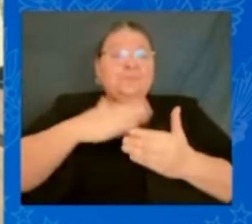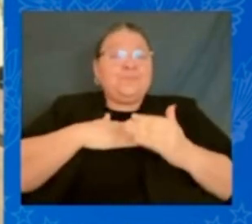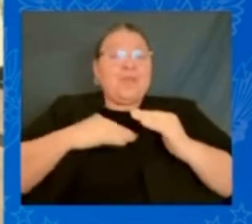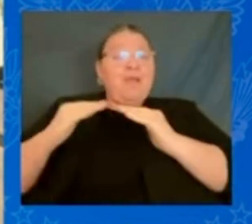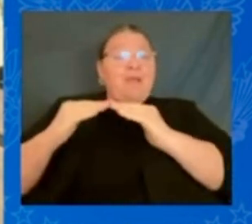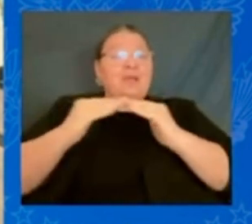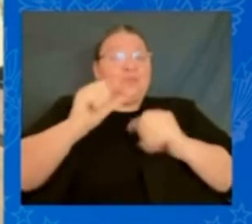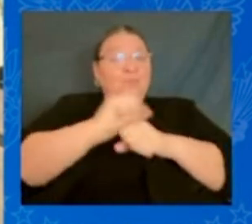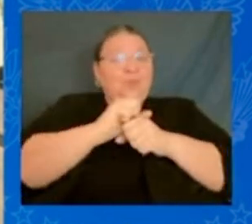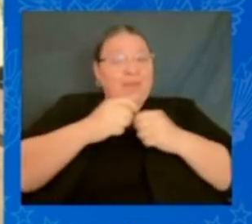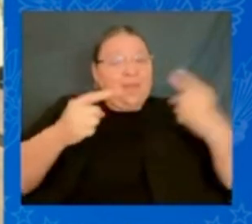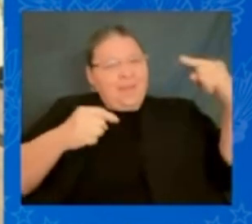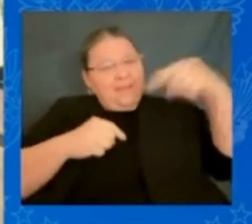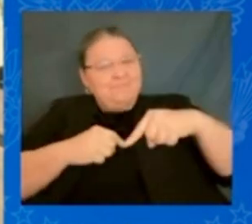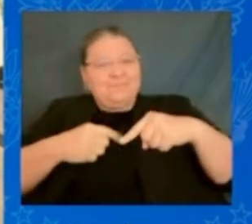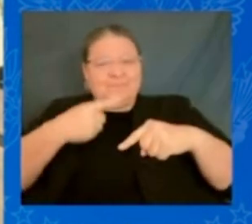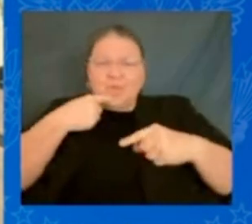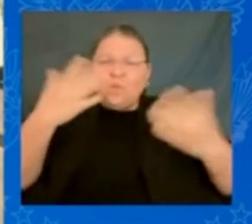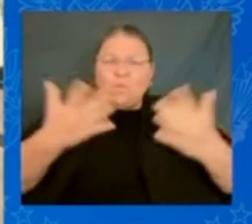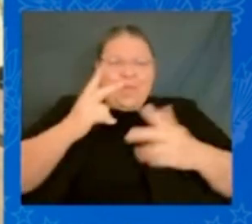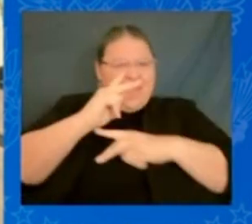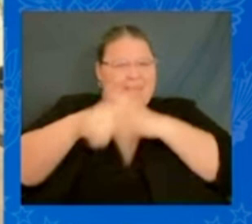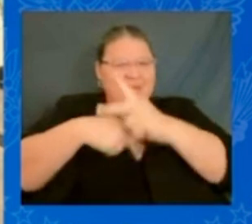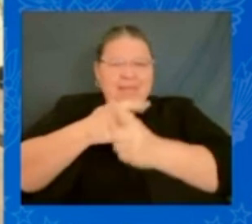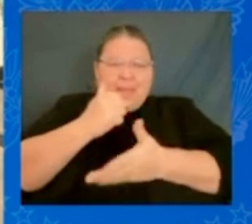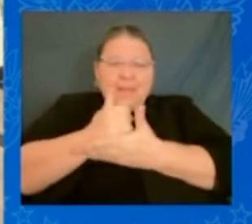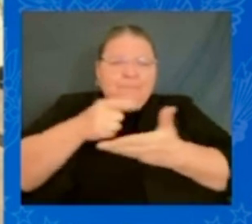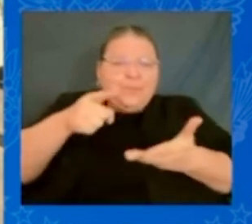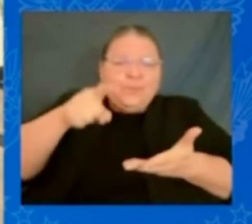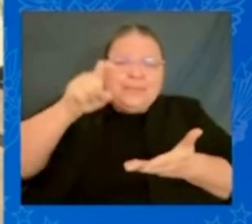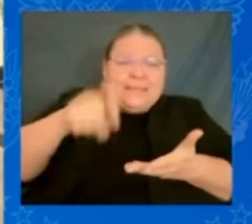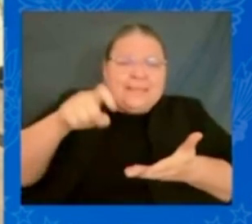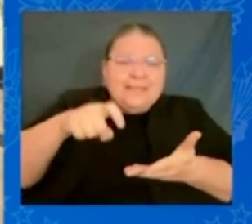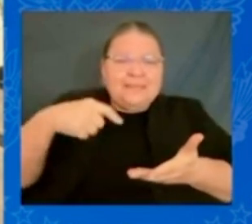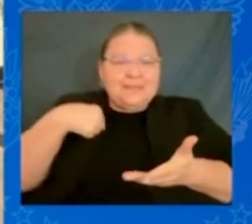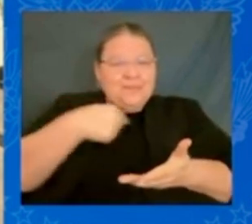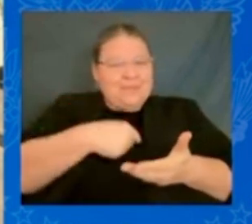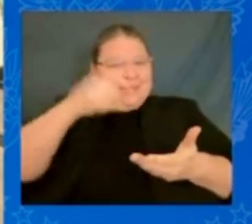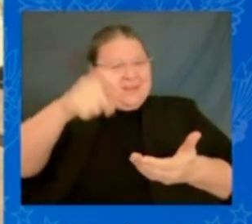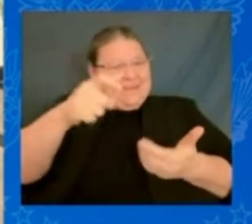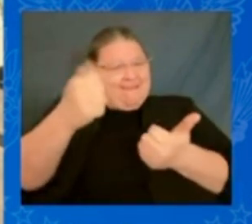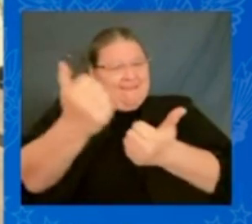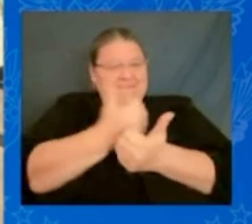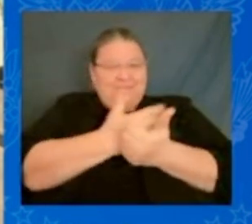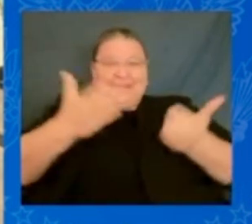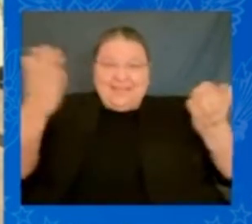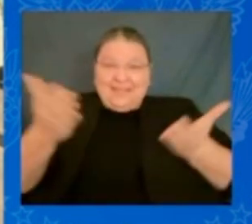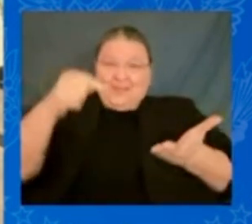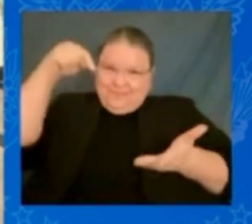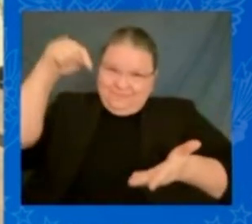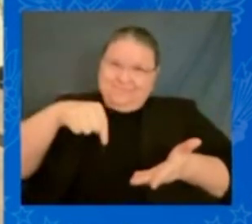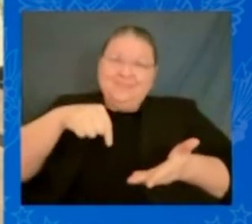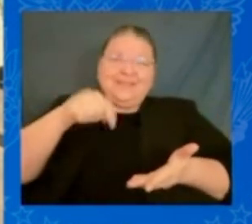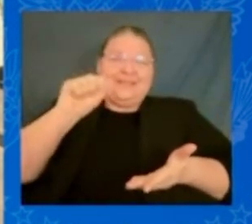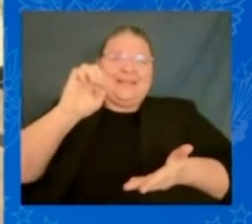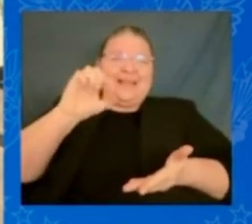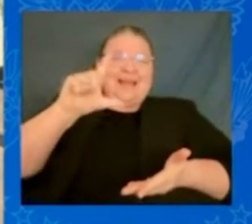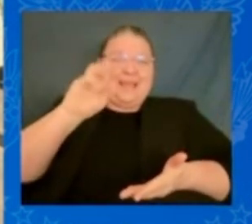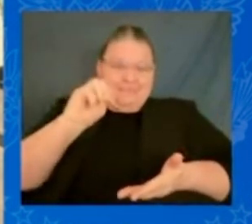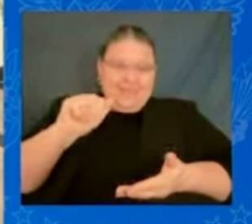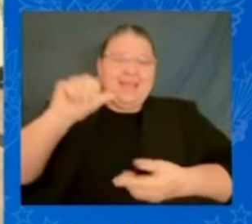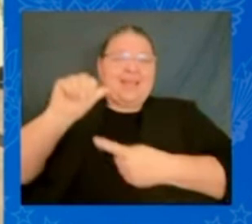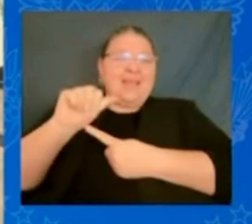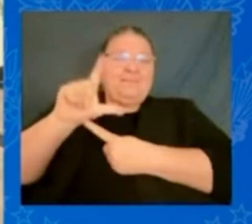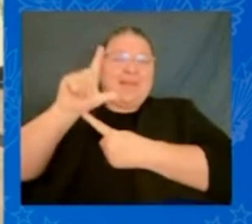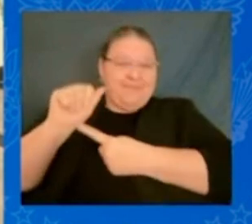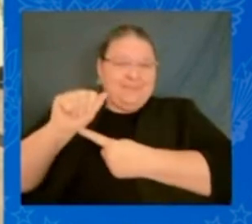kind of help we need everything in Selma Alabama we need everything in Selma